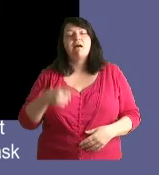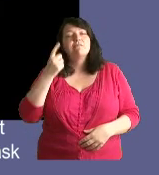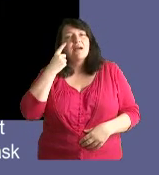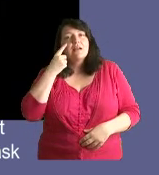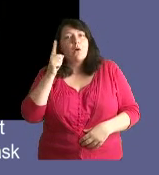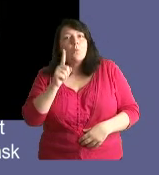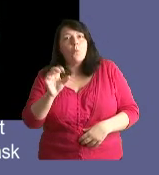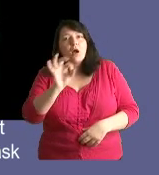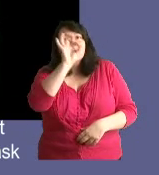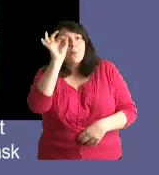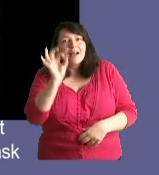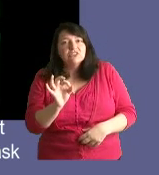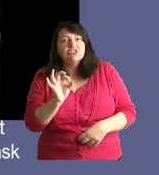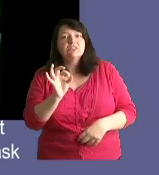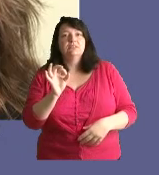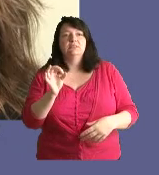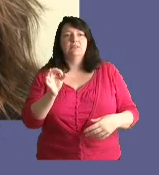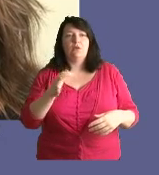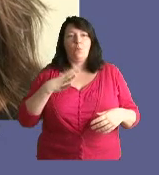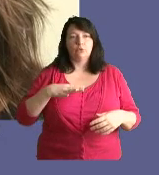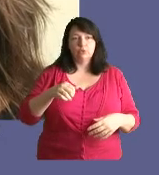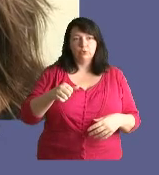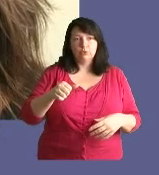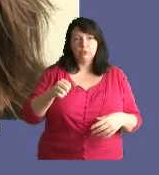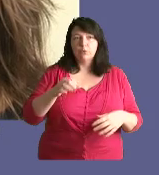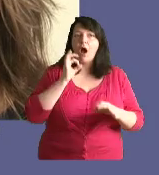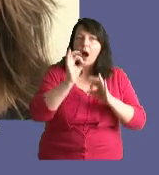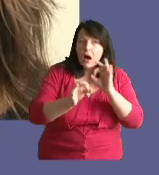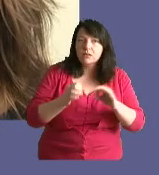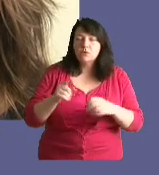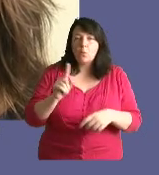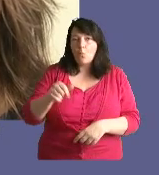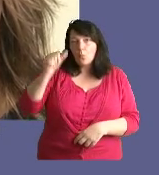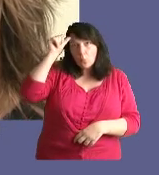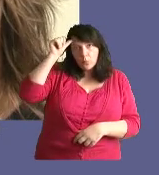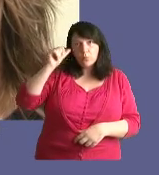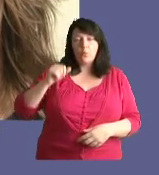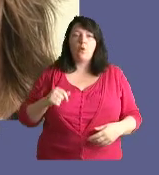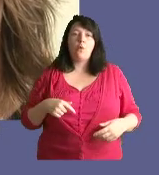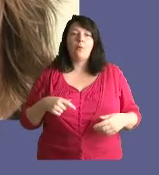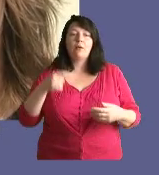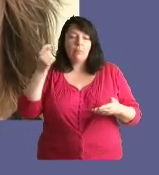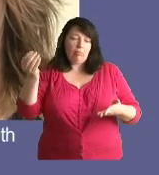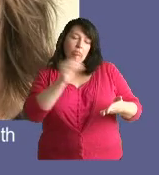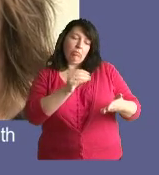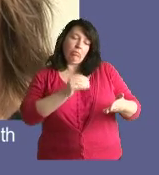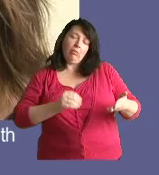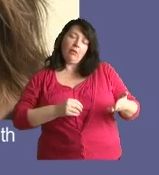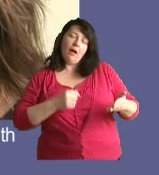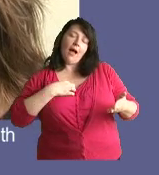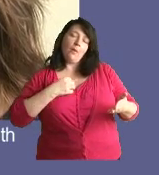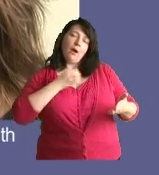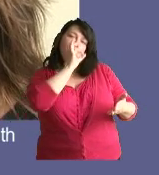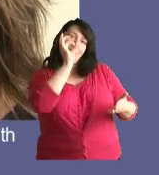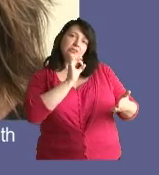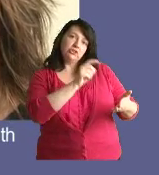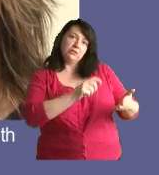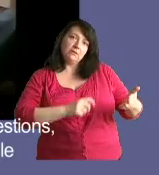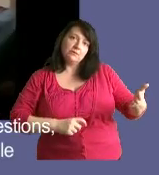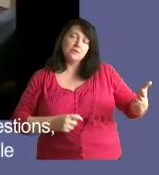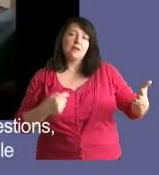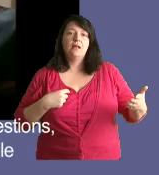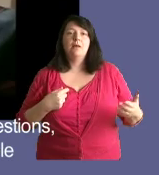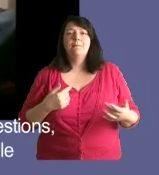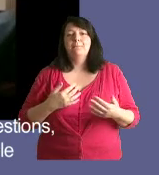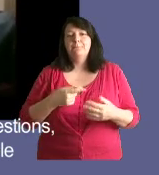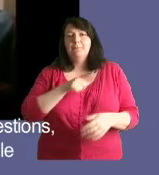We actually went out and found out what questions young people were wanting to ask and what they wanted to know and then we could then use that to form our questions to do the research